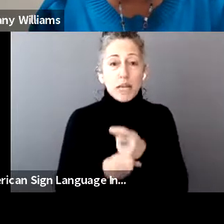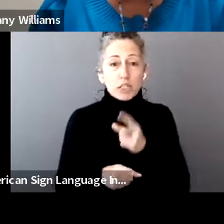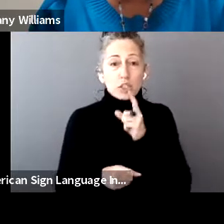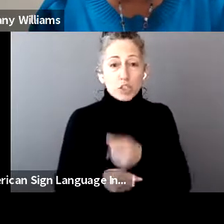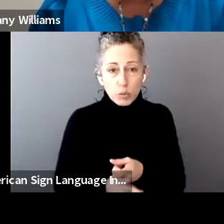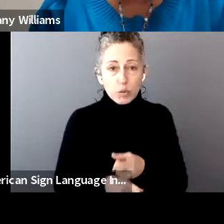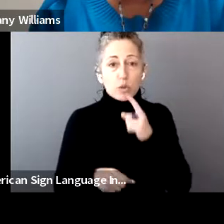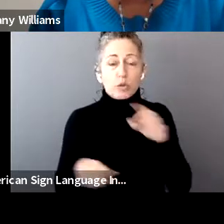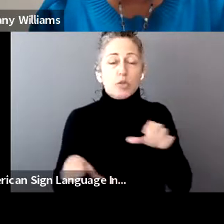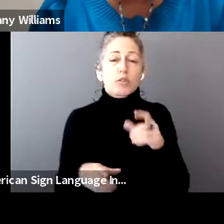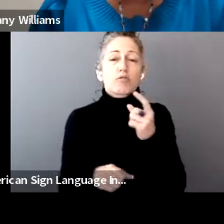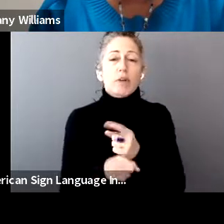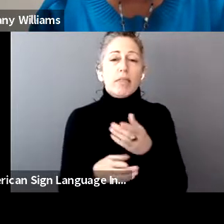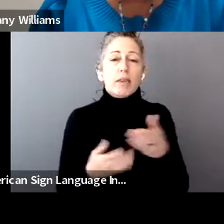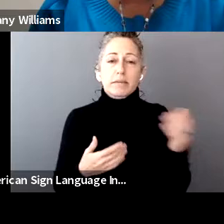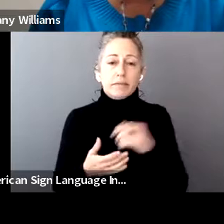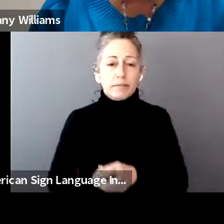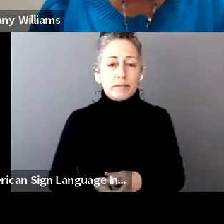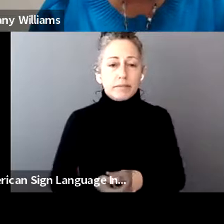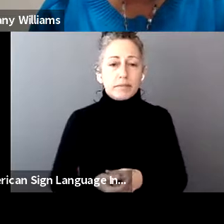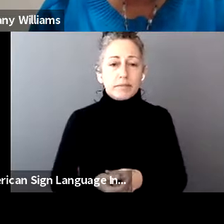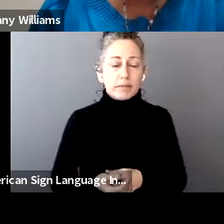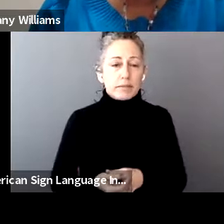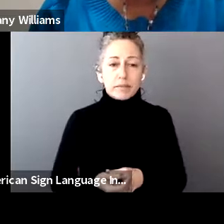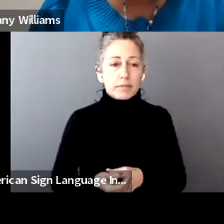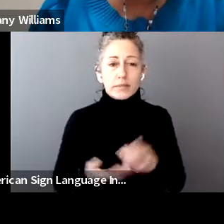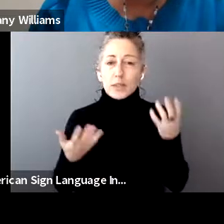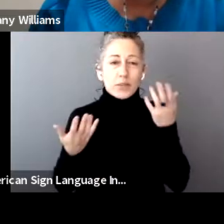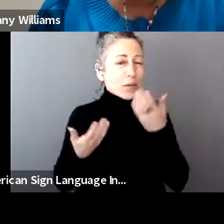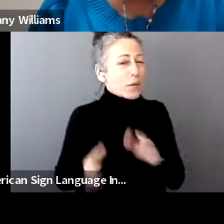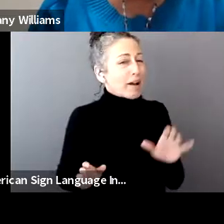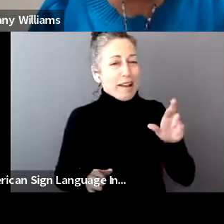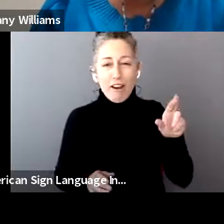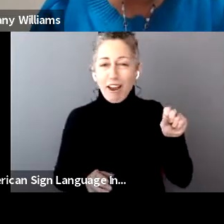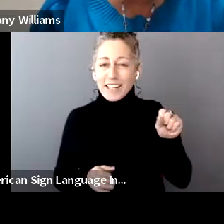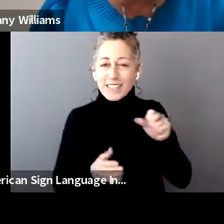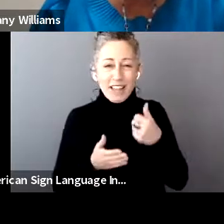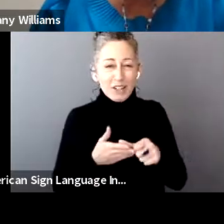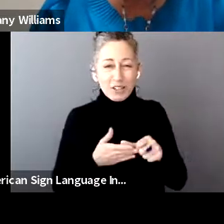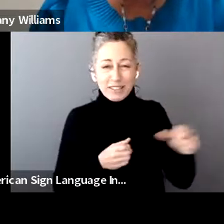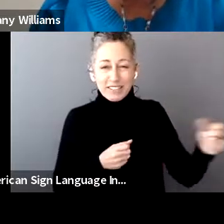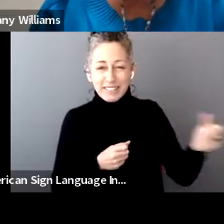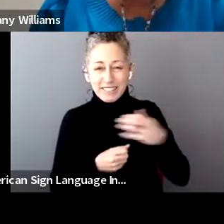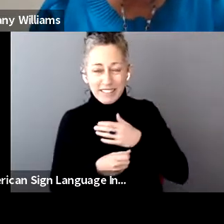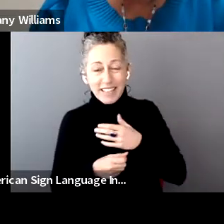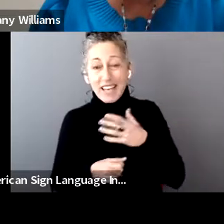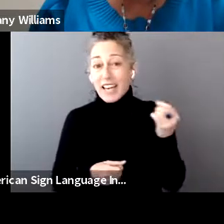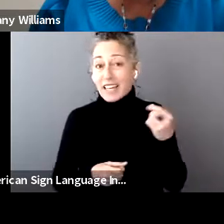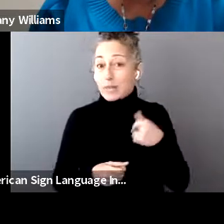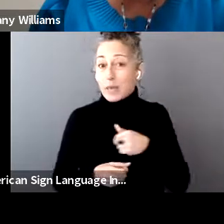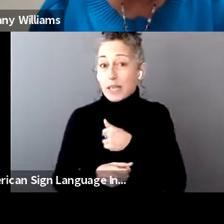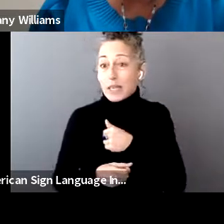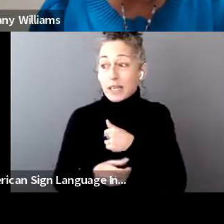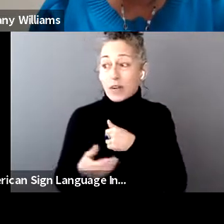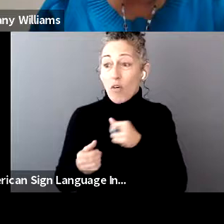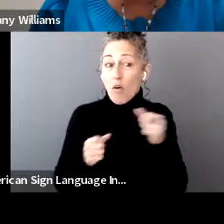are doing the right thing by your taxes so that you won't get those IRS letters in the mail. And, of course, we all enjoy checks in the mail, so